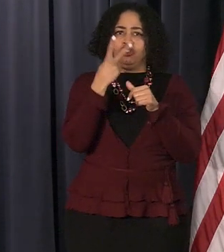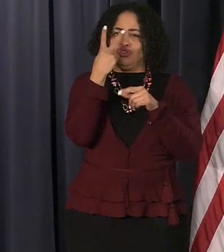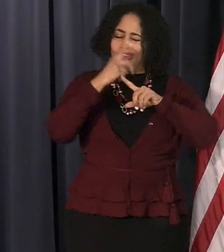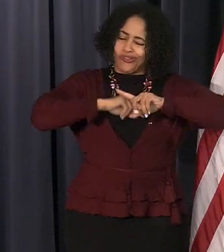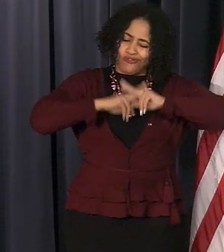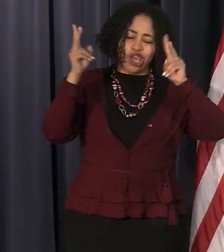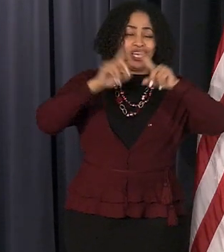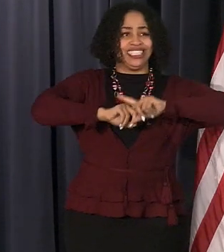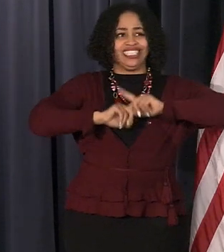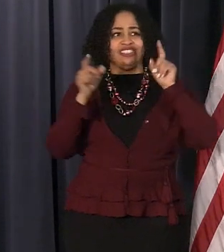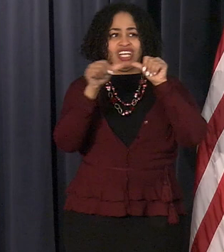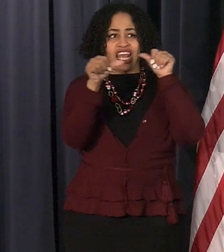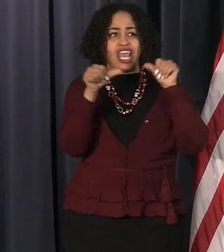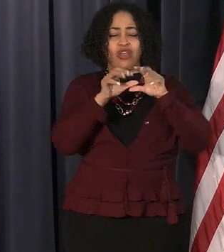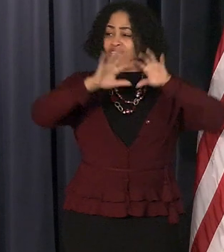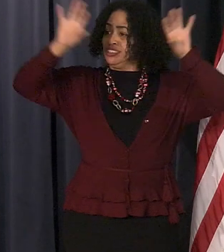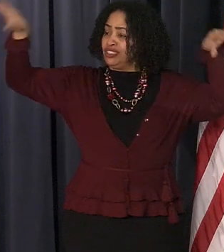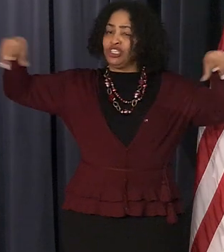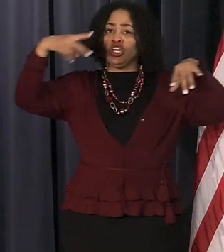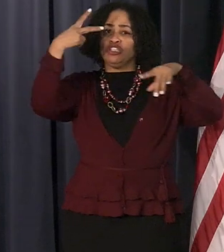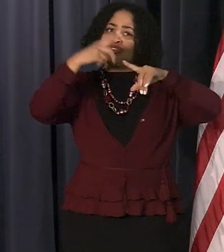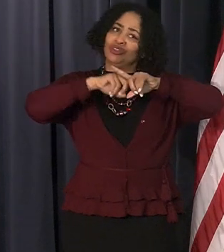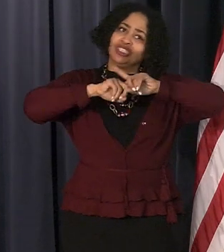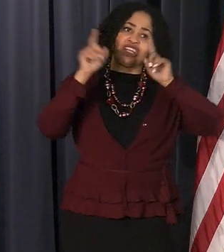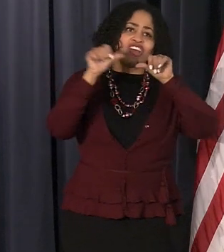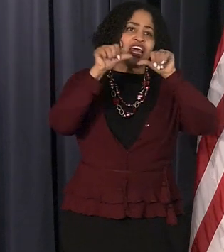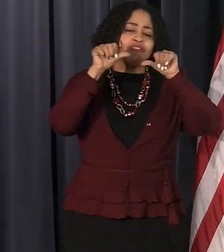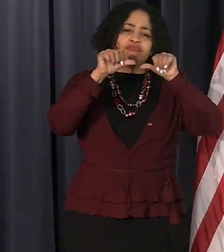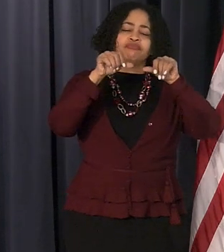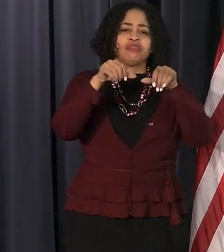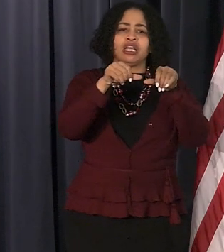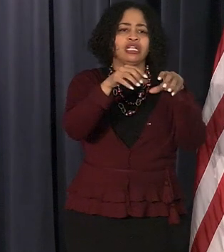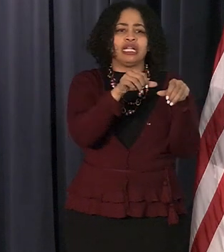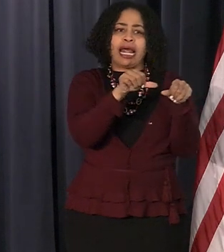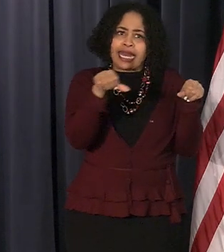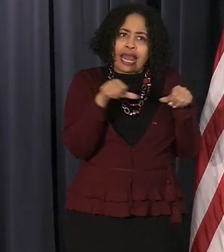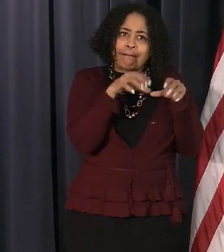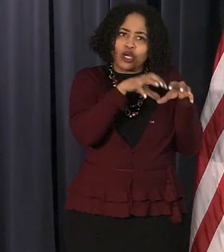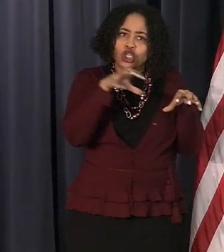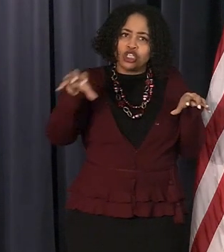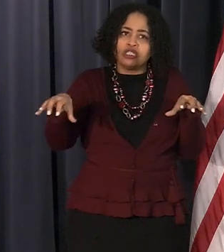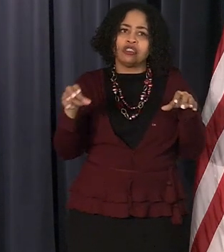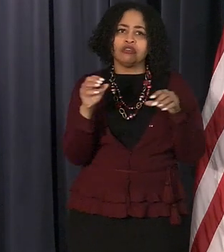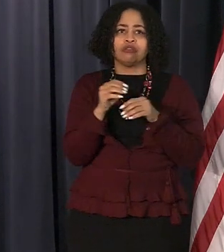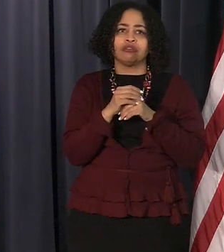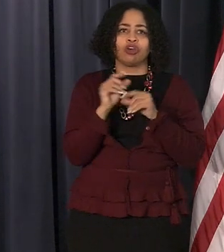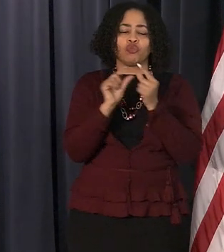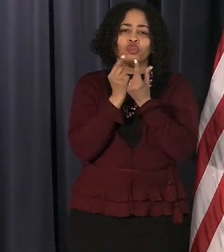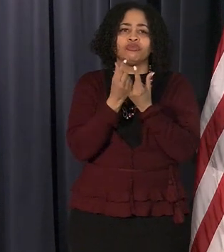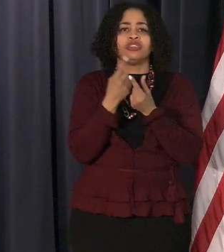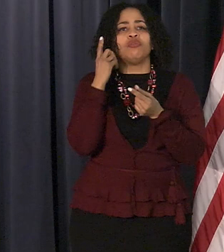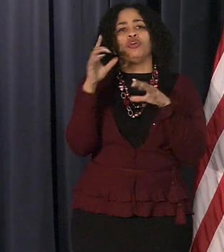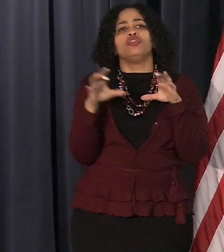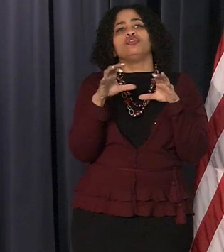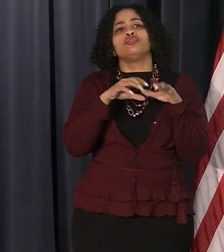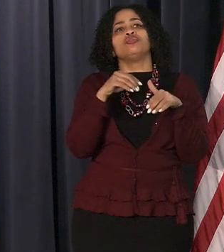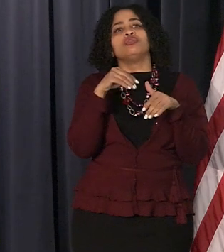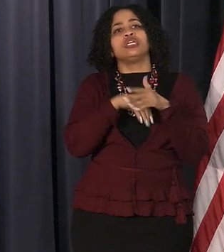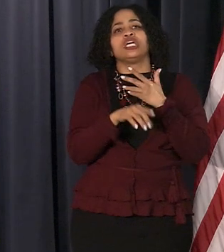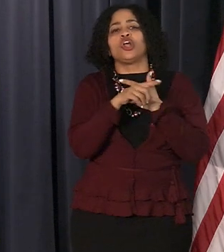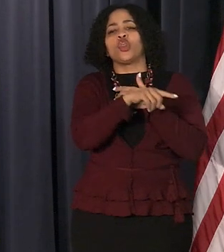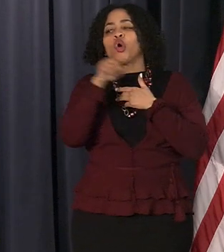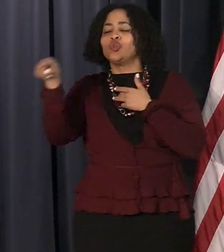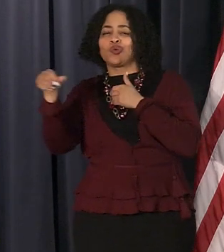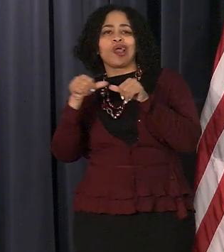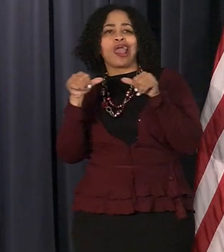different neighborhoods two very different neighborhood associations uh and we wanted to do it in those experience in those two kind of